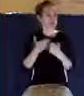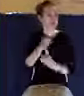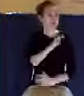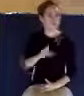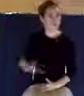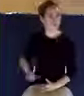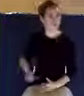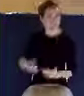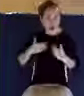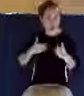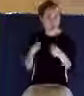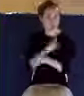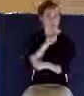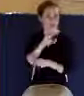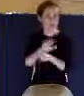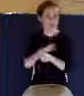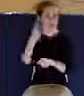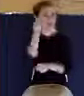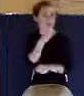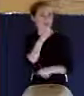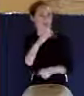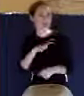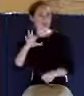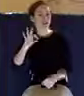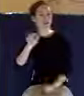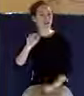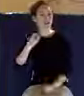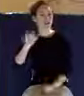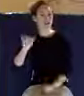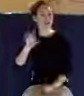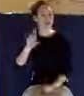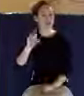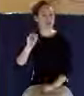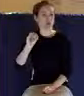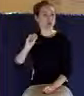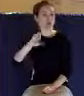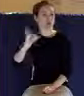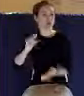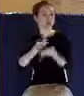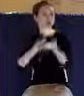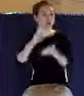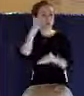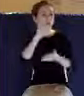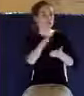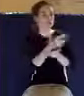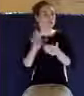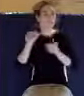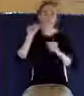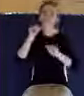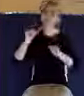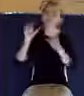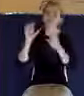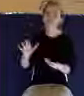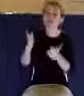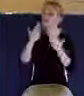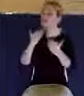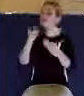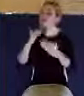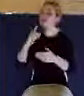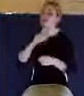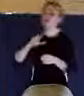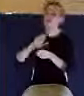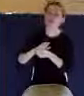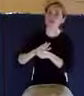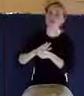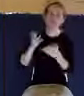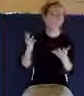Crosby wrote the song, Blessed Assurance, Jesus is Mine. It's a great blessing when we have that settled assurance in